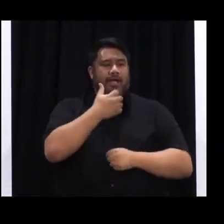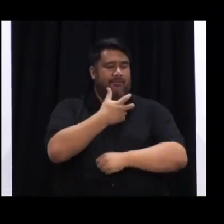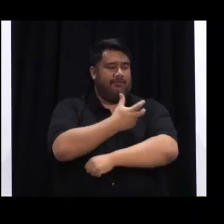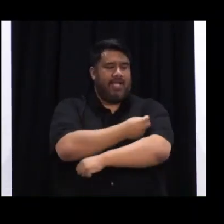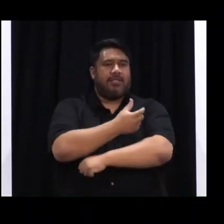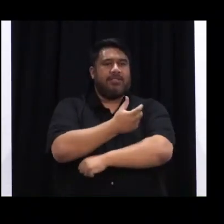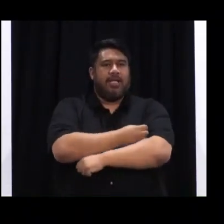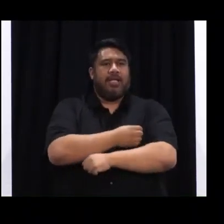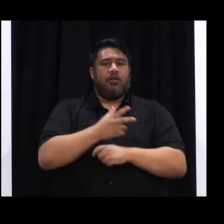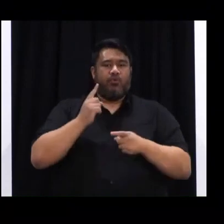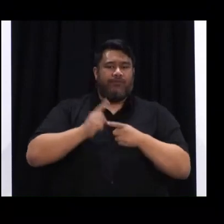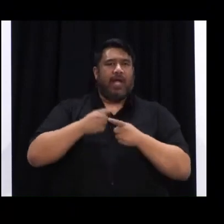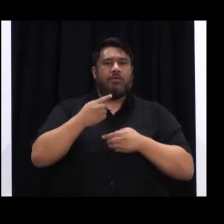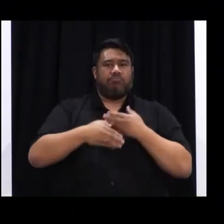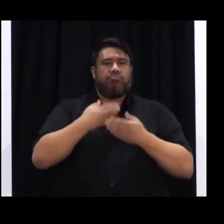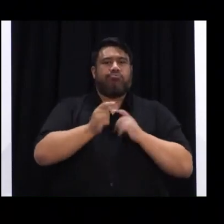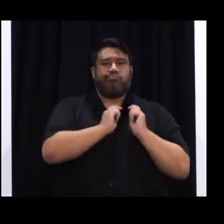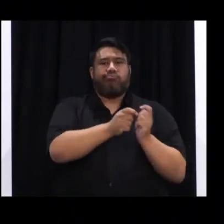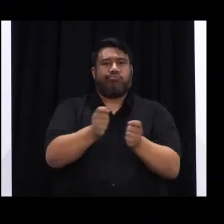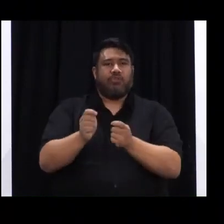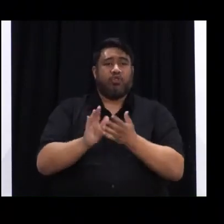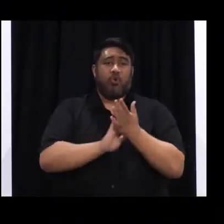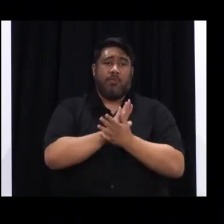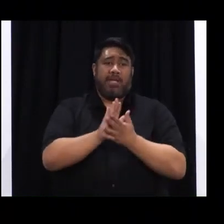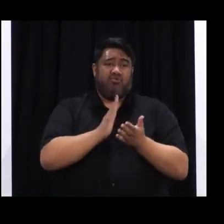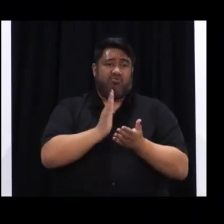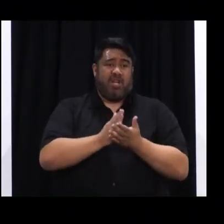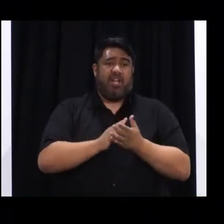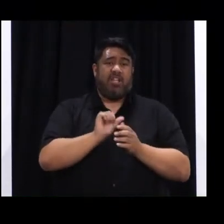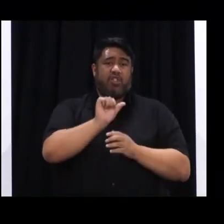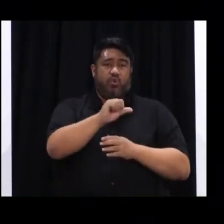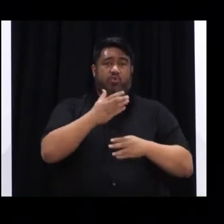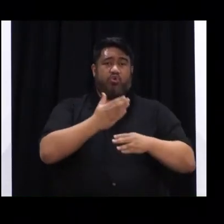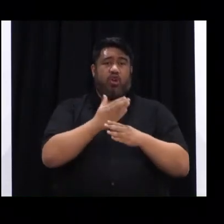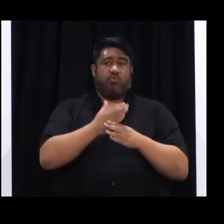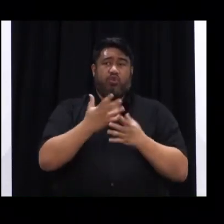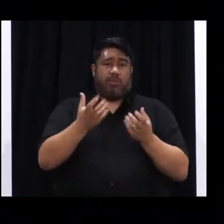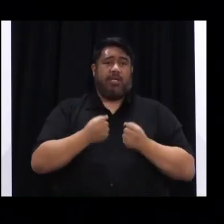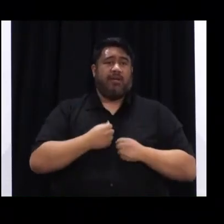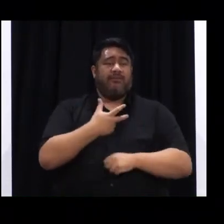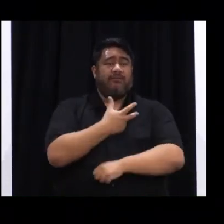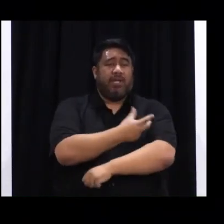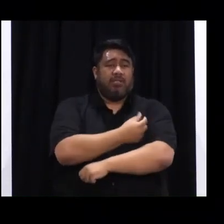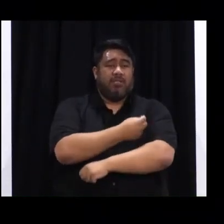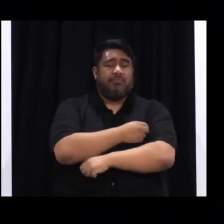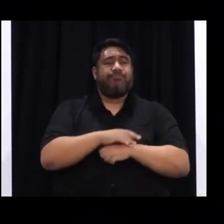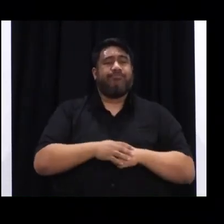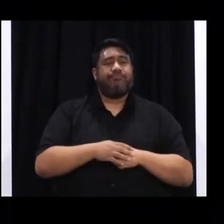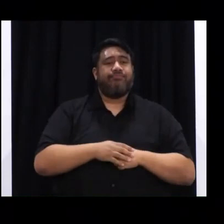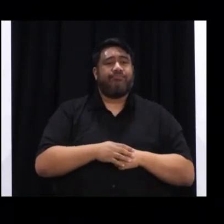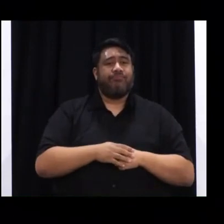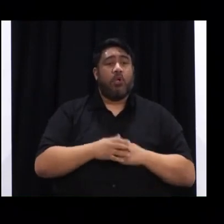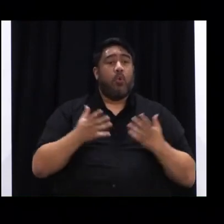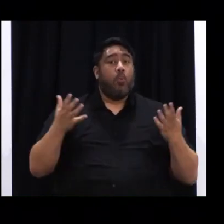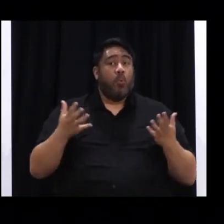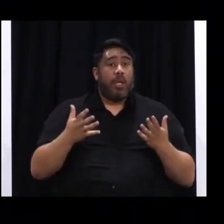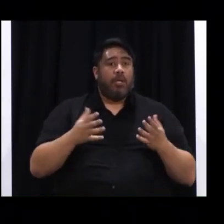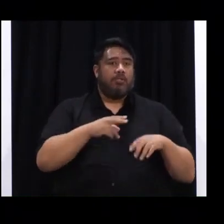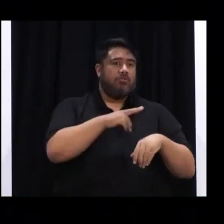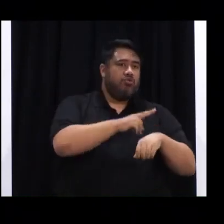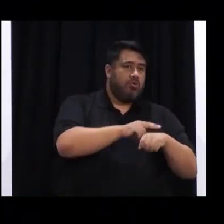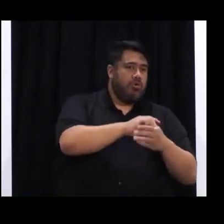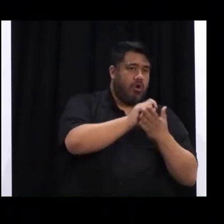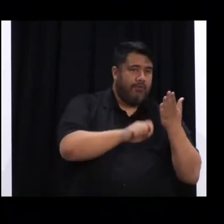PACE. So now it's up to us. If you haven't already been vaccinated, there are a range of places that you can be, including GP clinics,